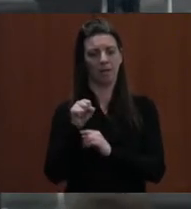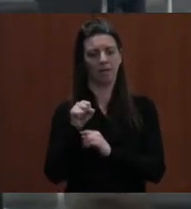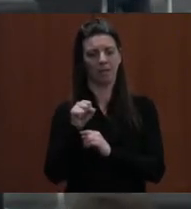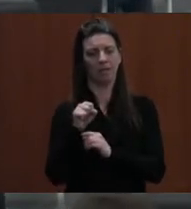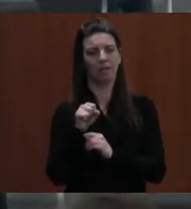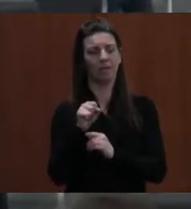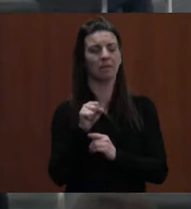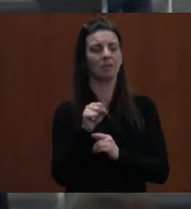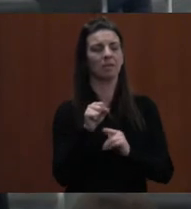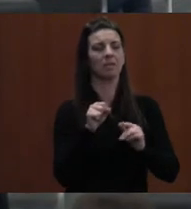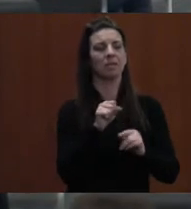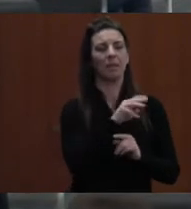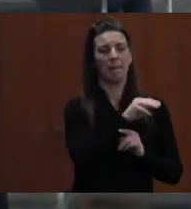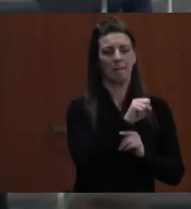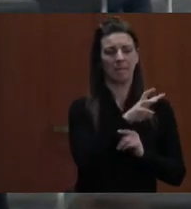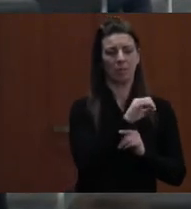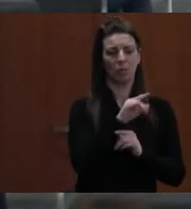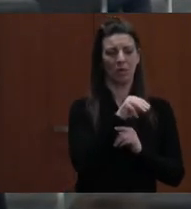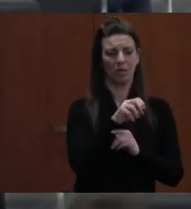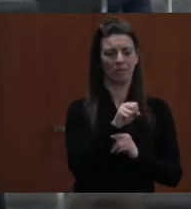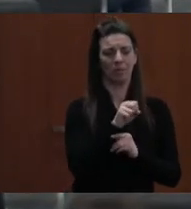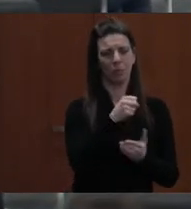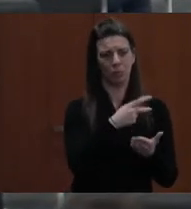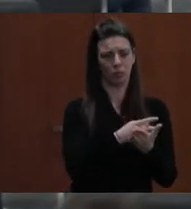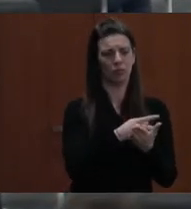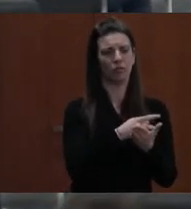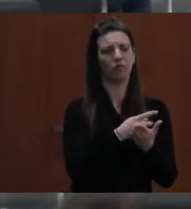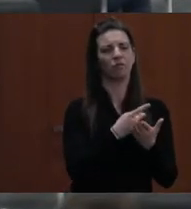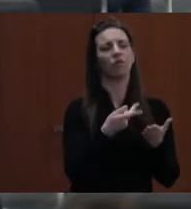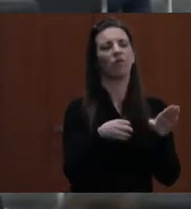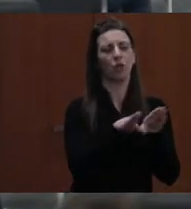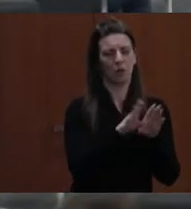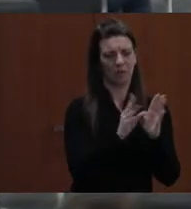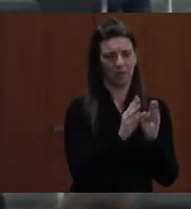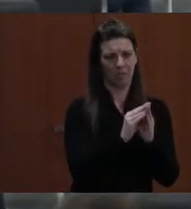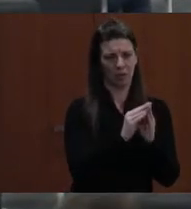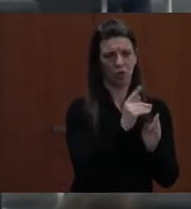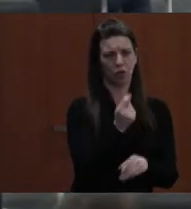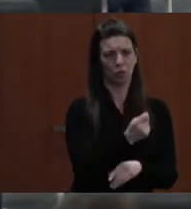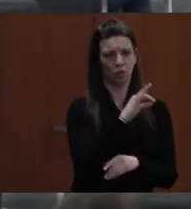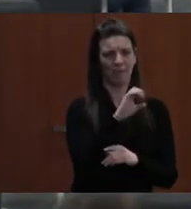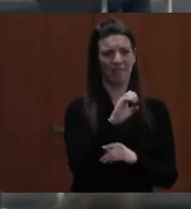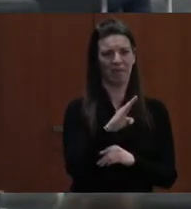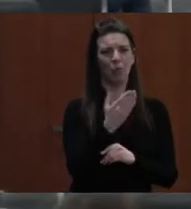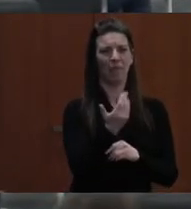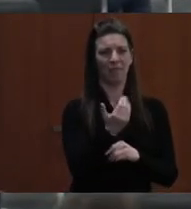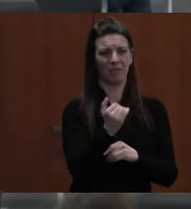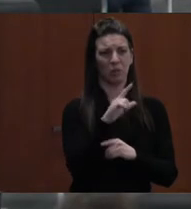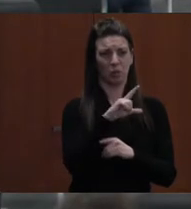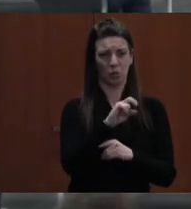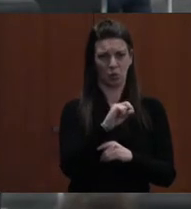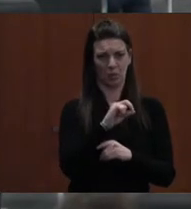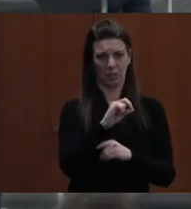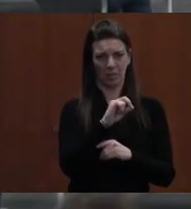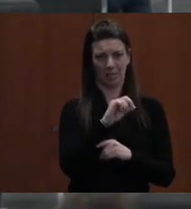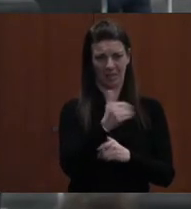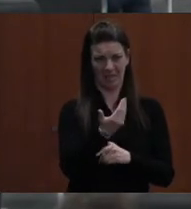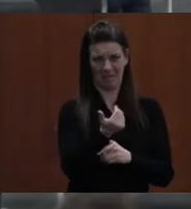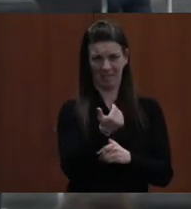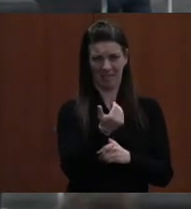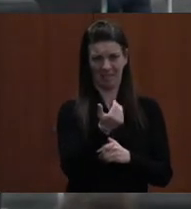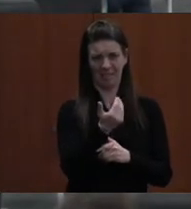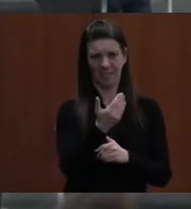of the closed session minutes dated Tuesday, February 15, 2015. Thank you, Mr. Bickford. Is there a second? Second.